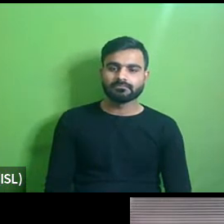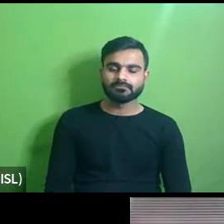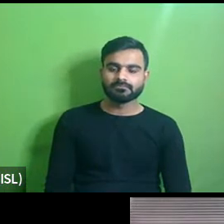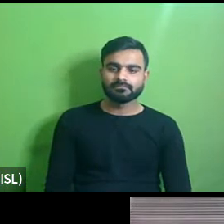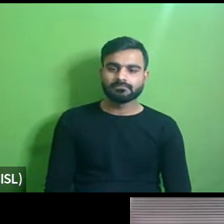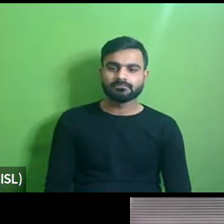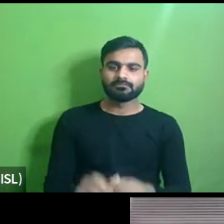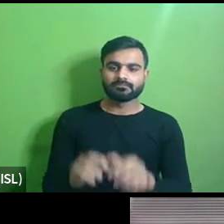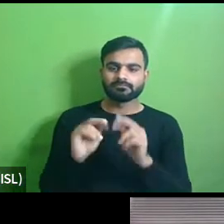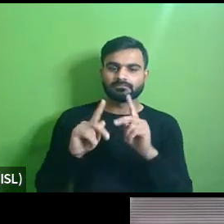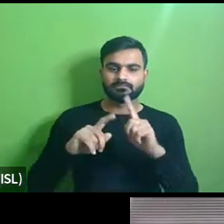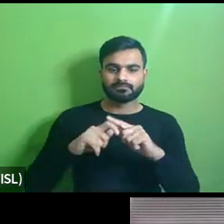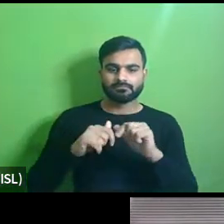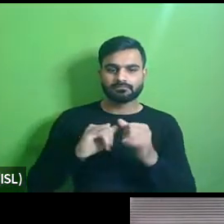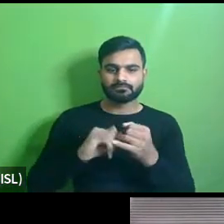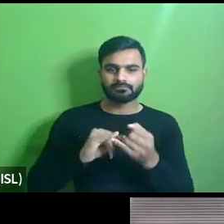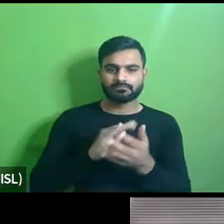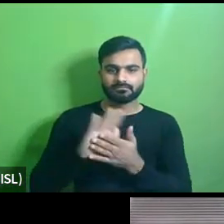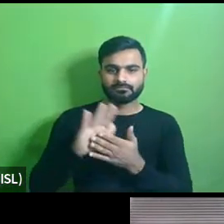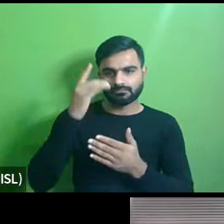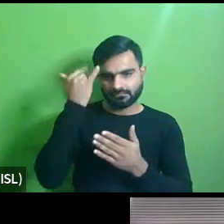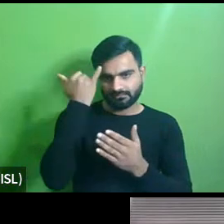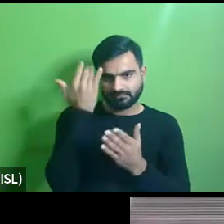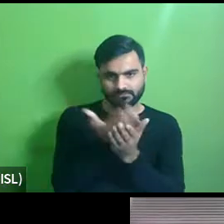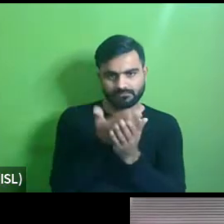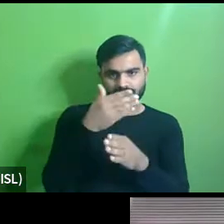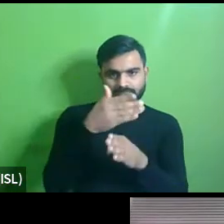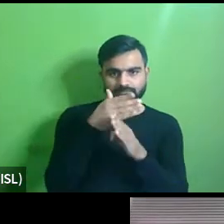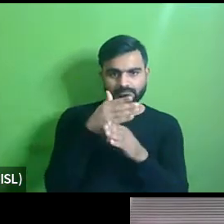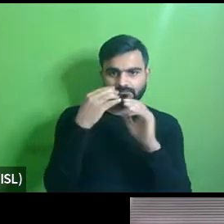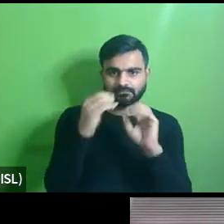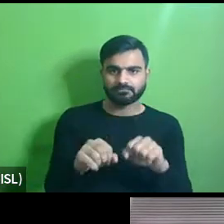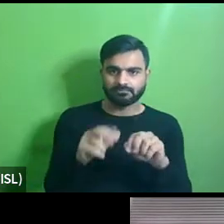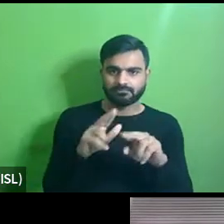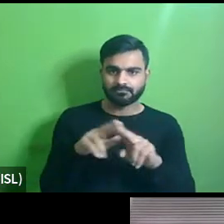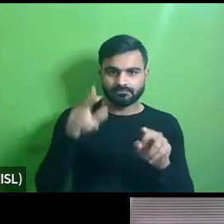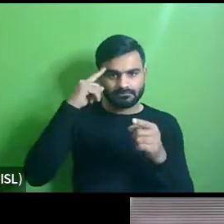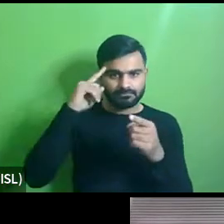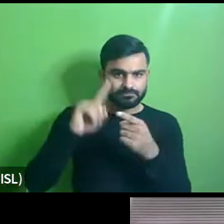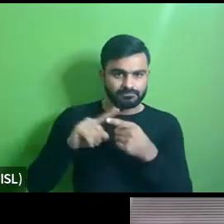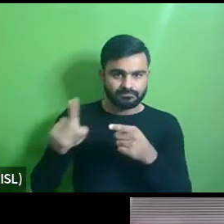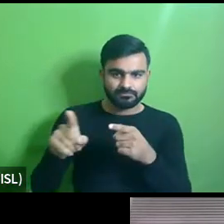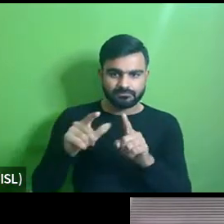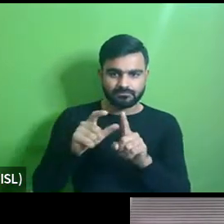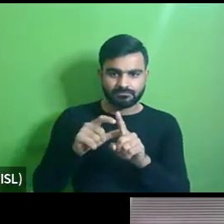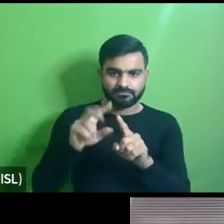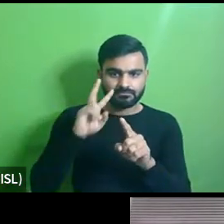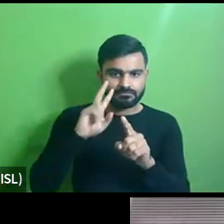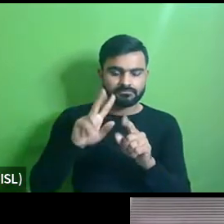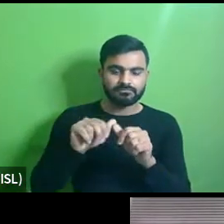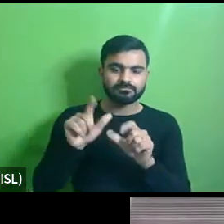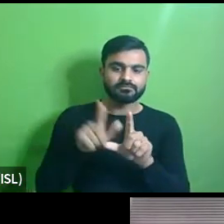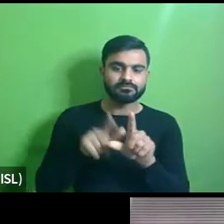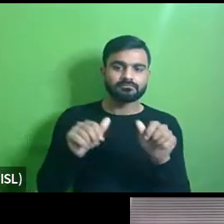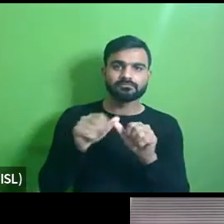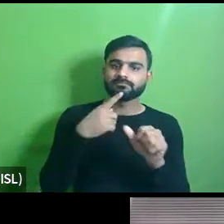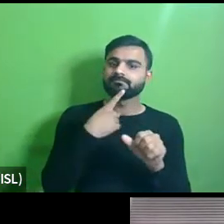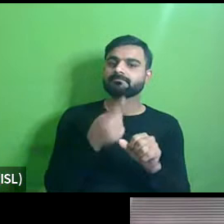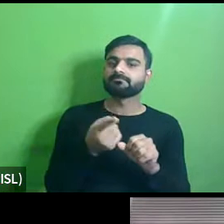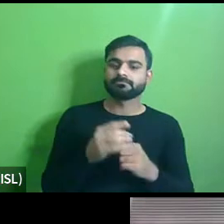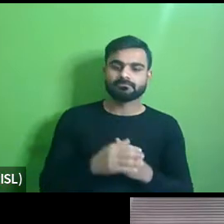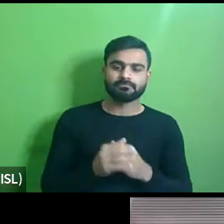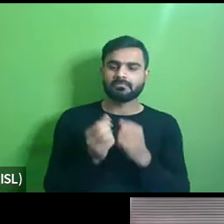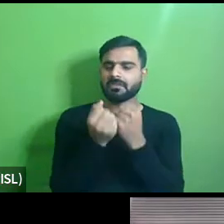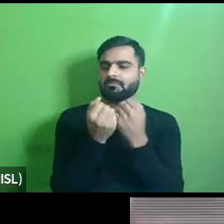akash would you like to share your thoughts on this yeah while i agree with uh what vidya is saying and uh you know there are